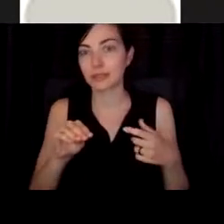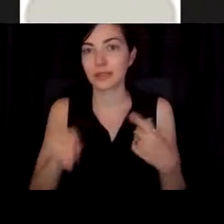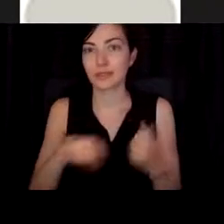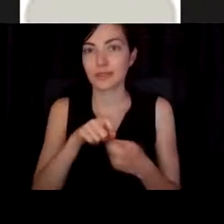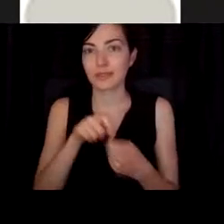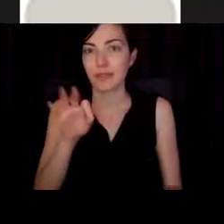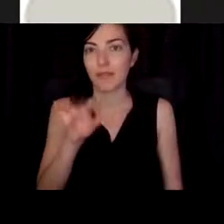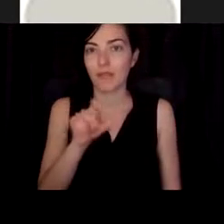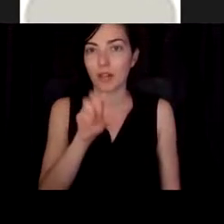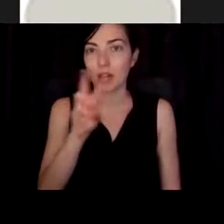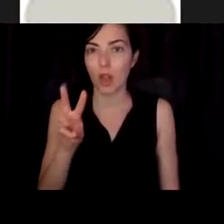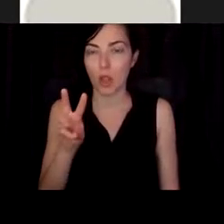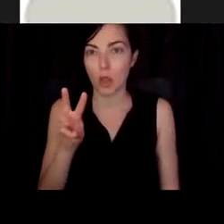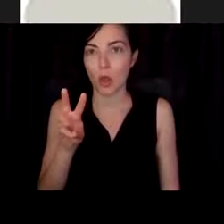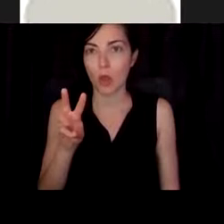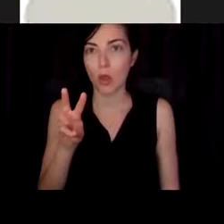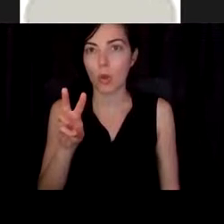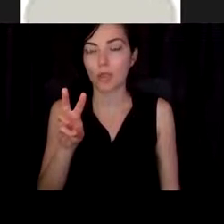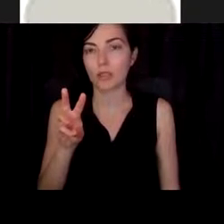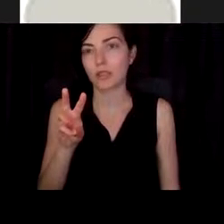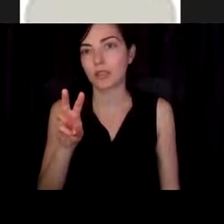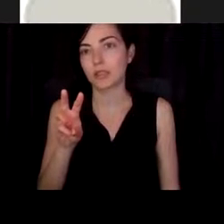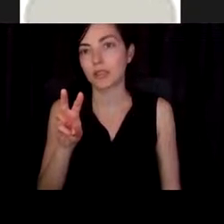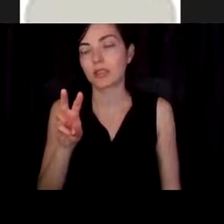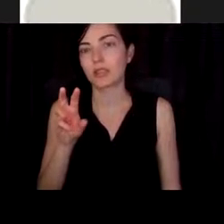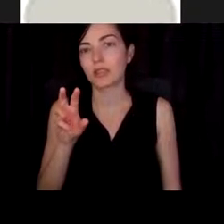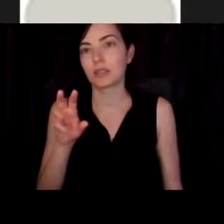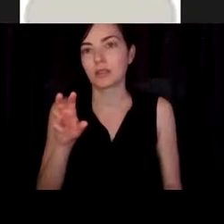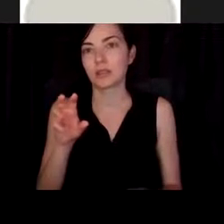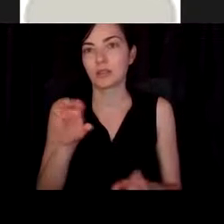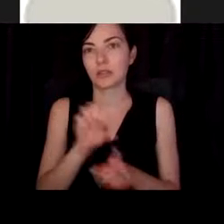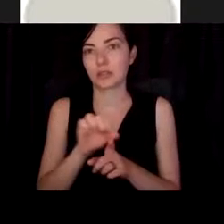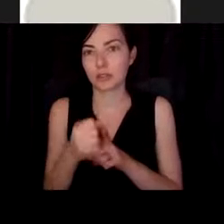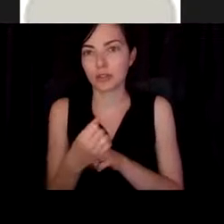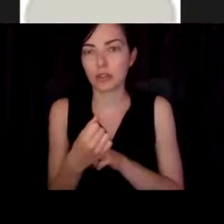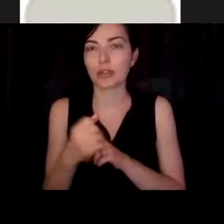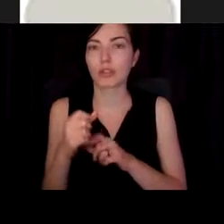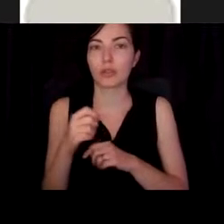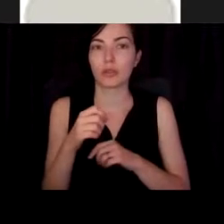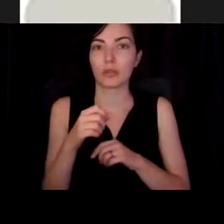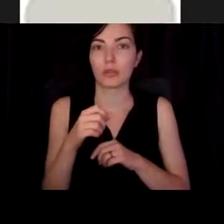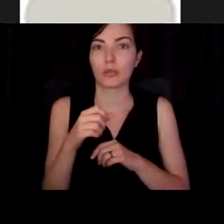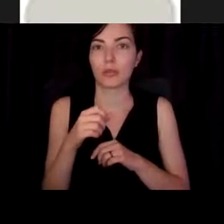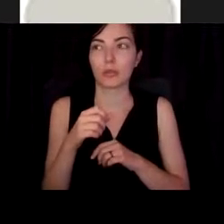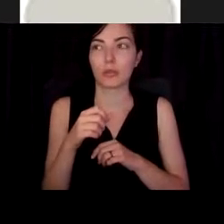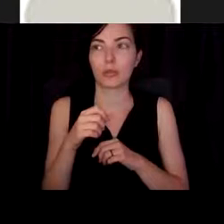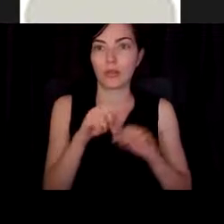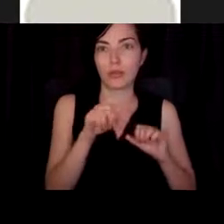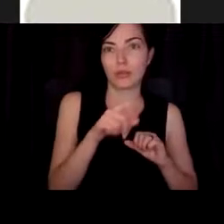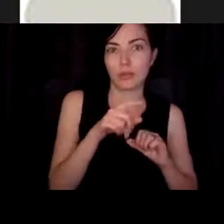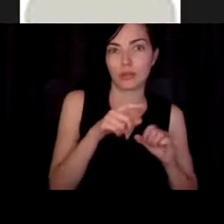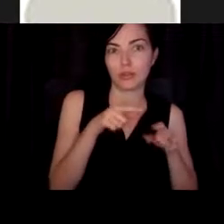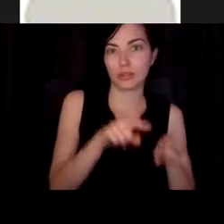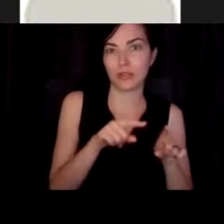or stretch condition or electrical signaling that they would see during these key phases and heart moments where